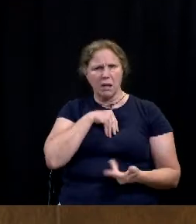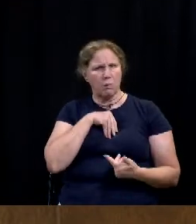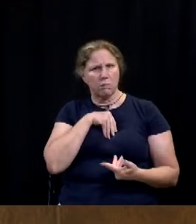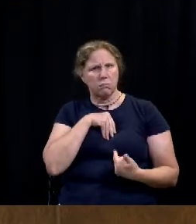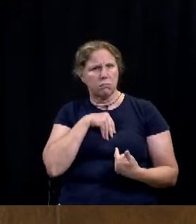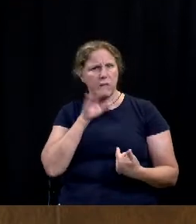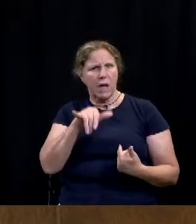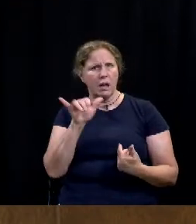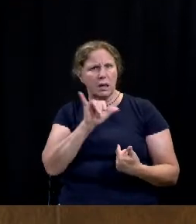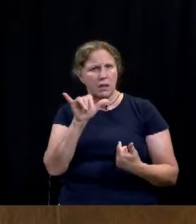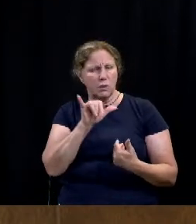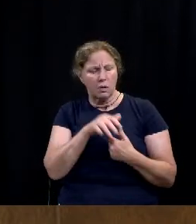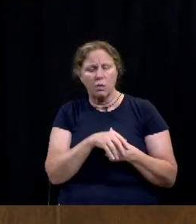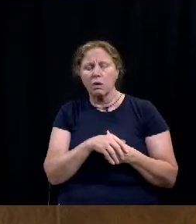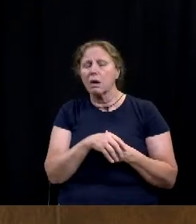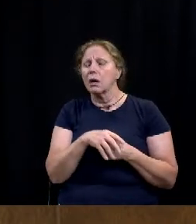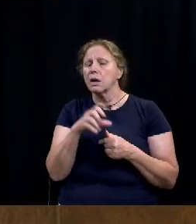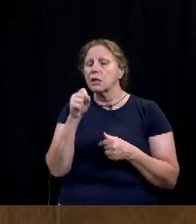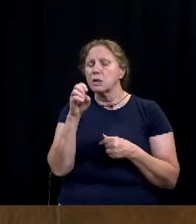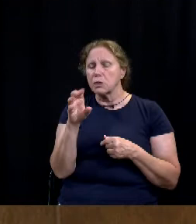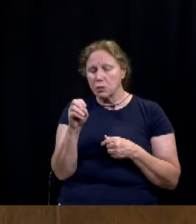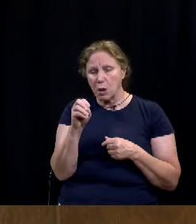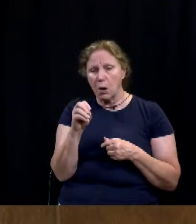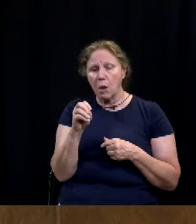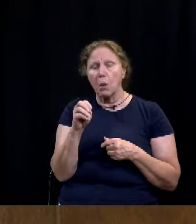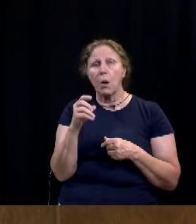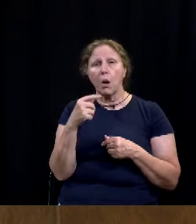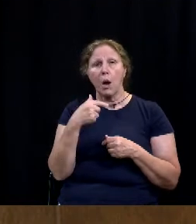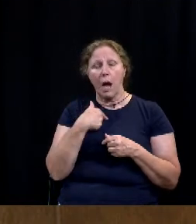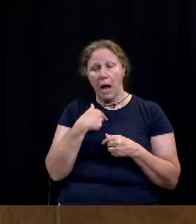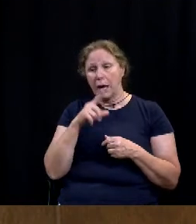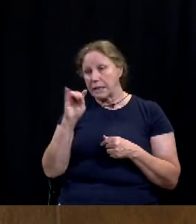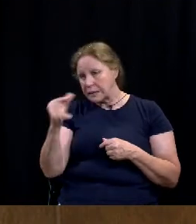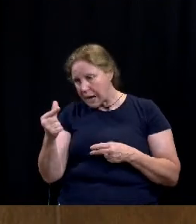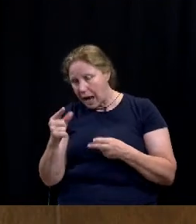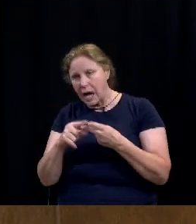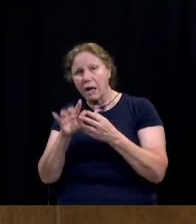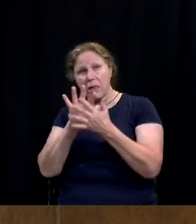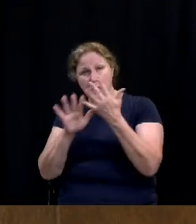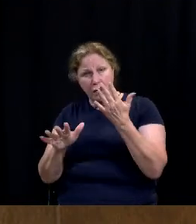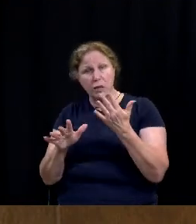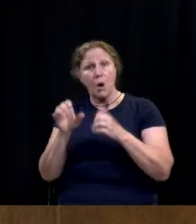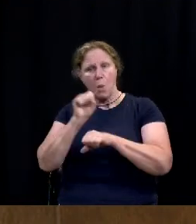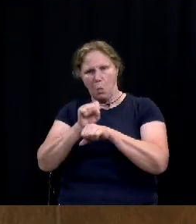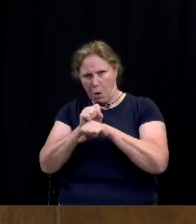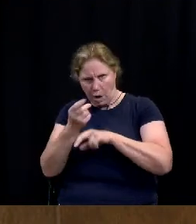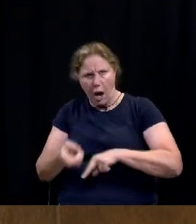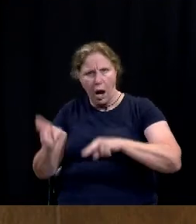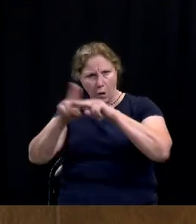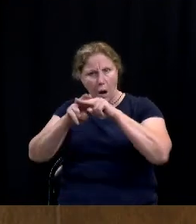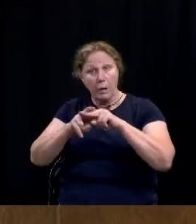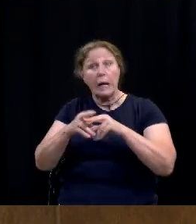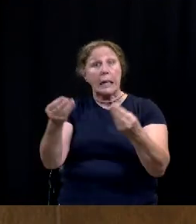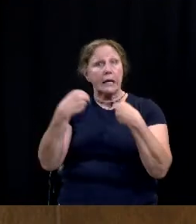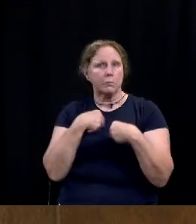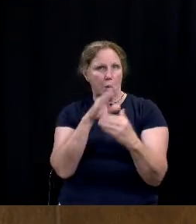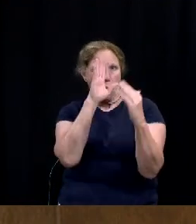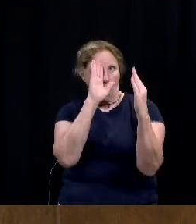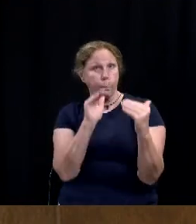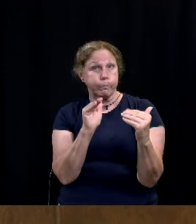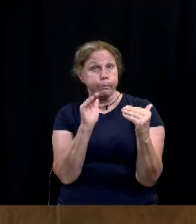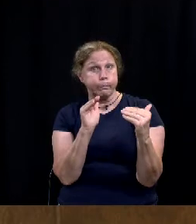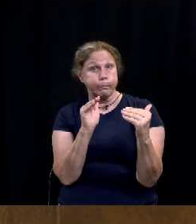so that we are increasing our efforts with tag and doing those things is is hopeful to me